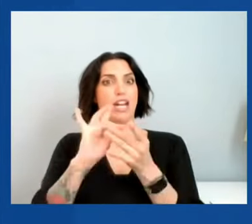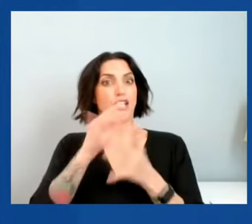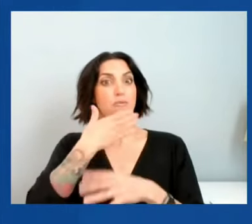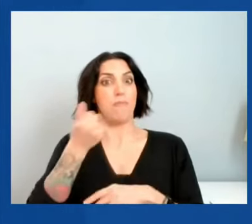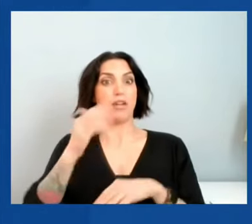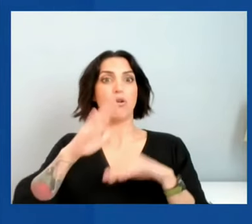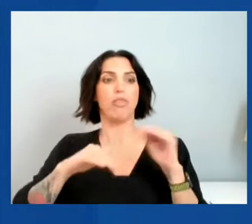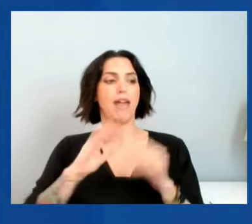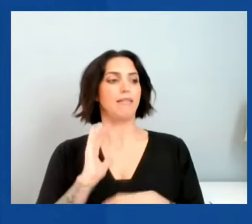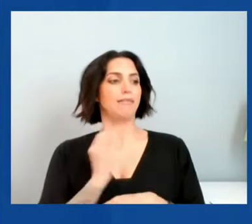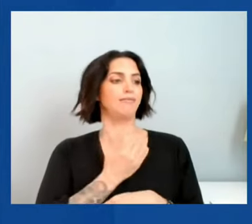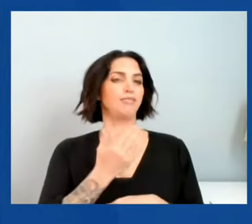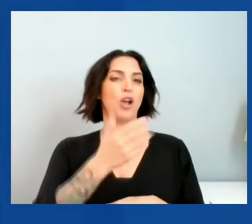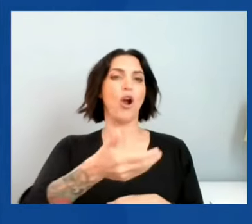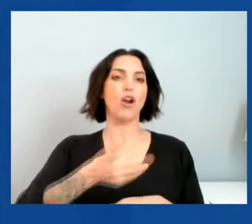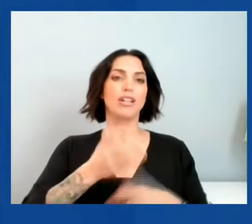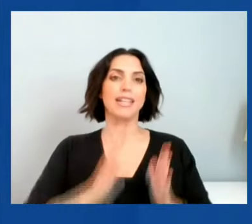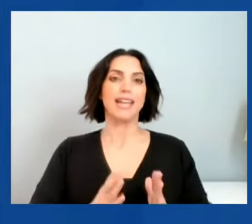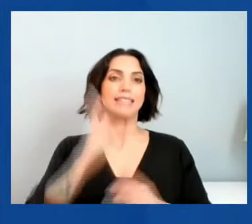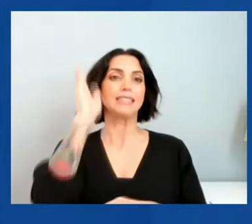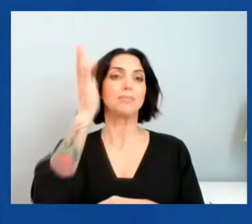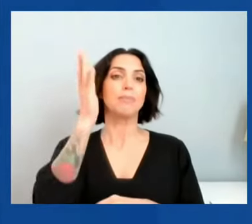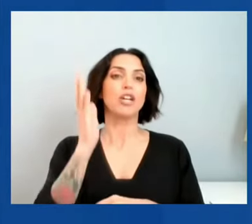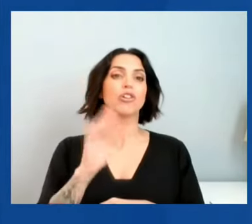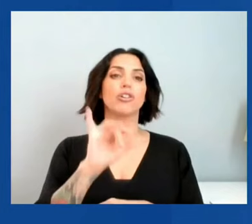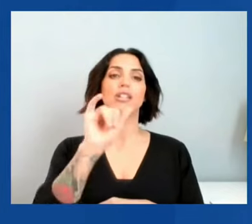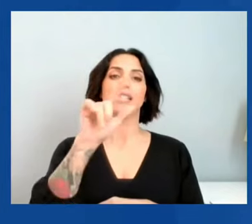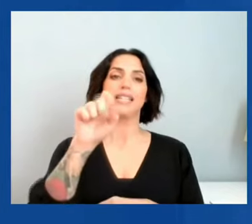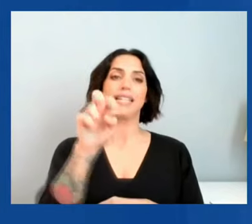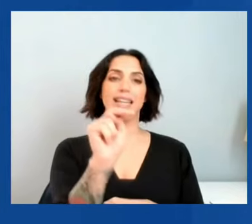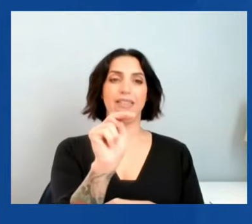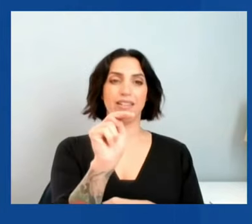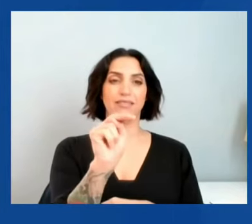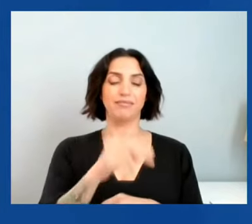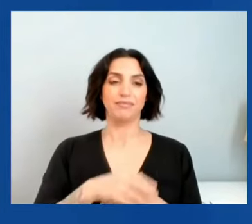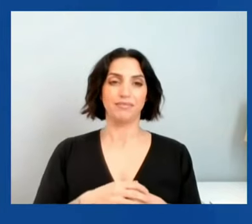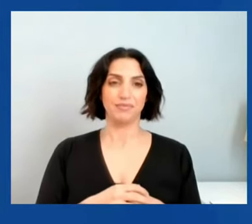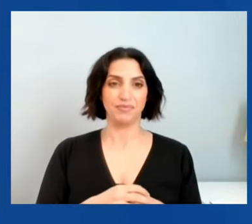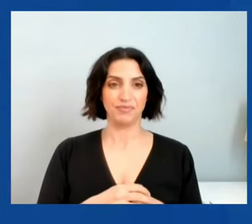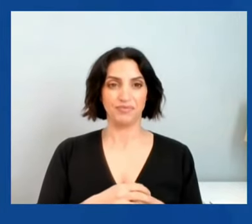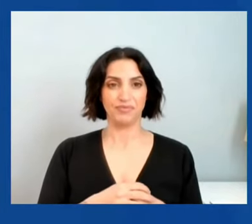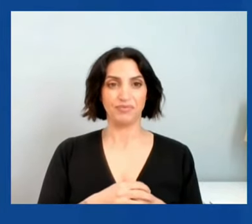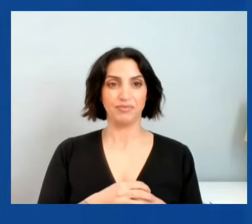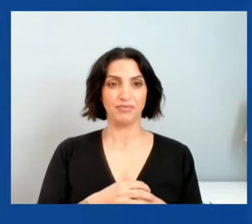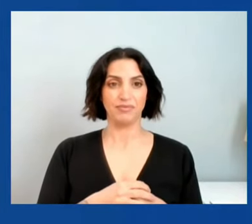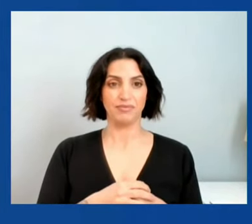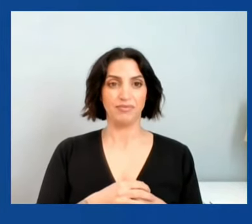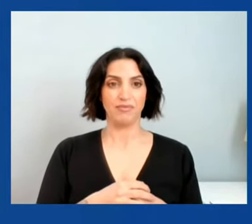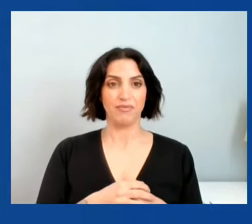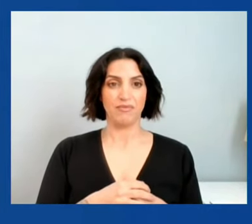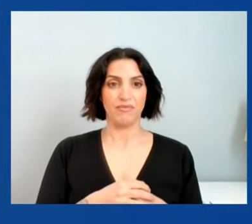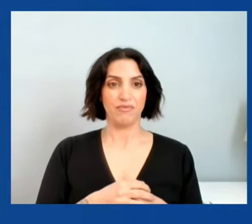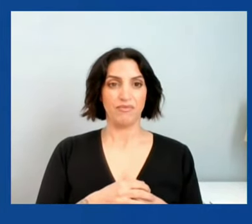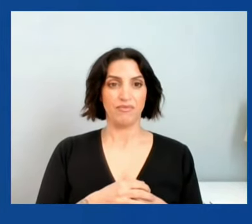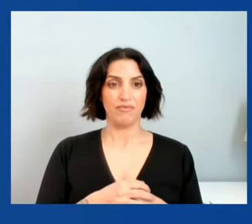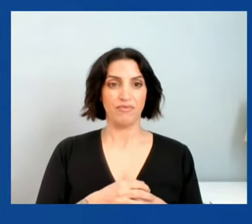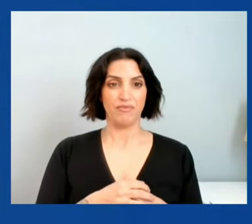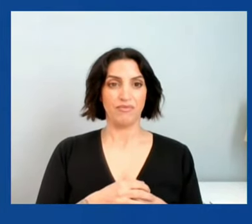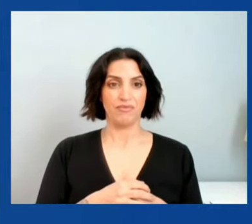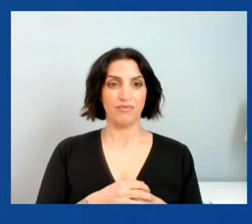and our speaker today. Secretary Yellen holds an unmatched record in public service